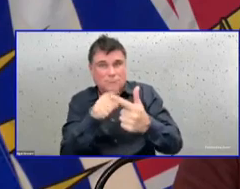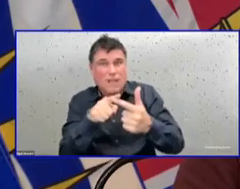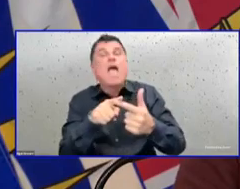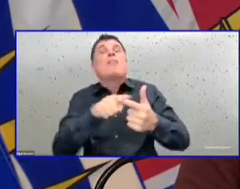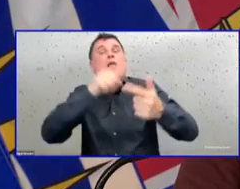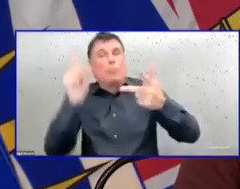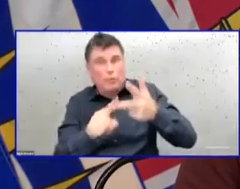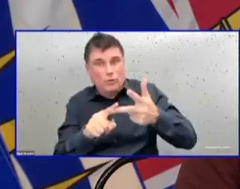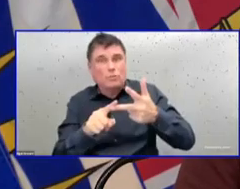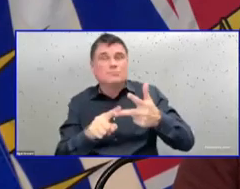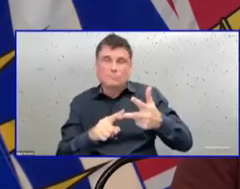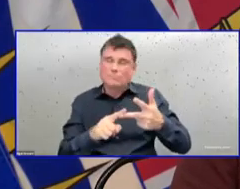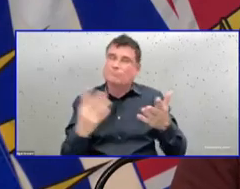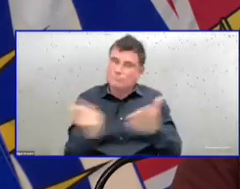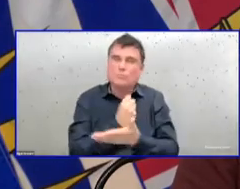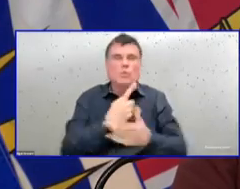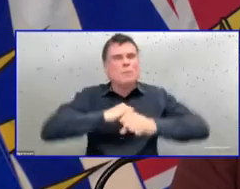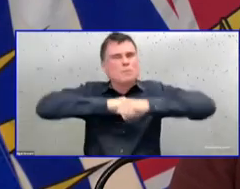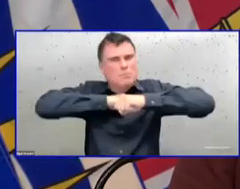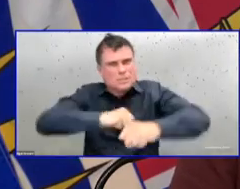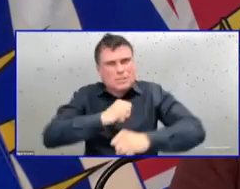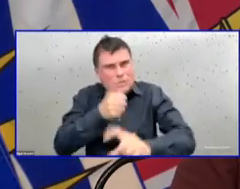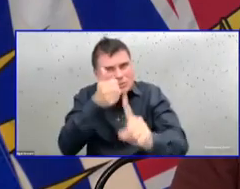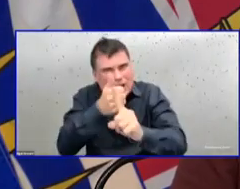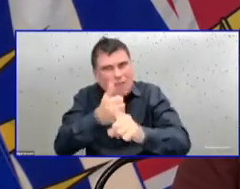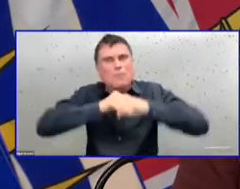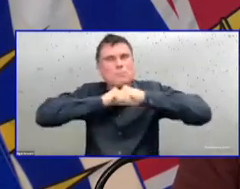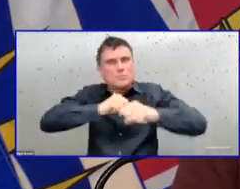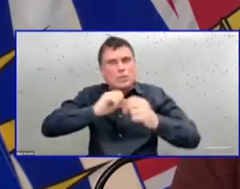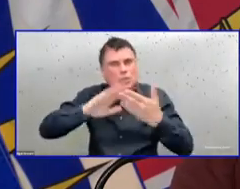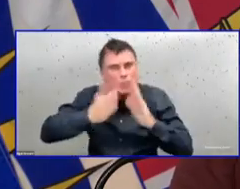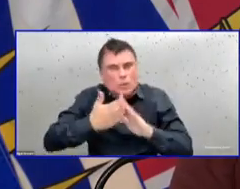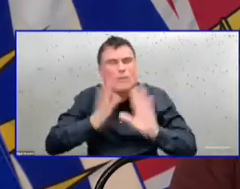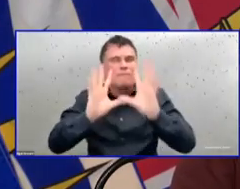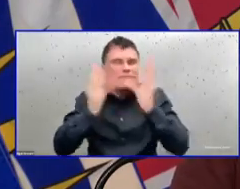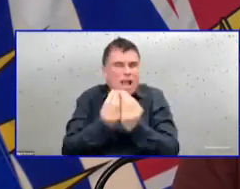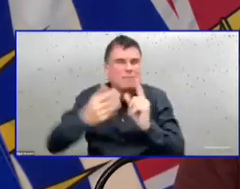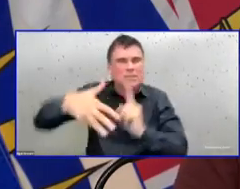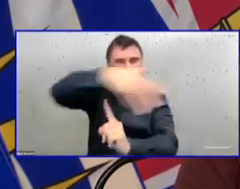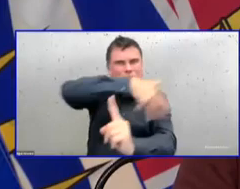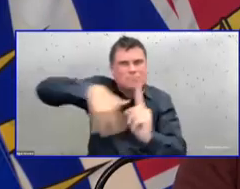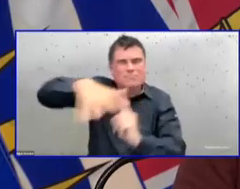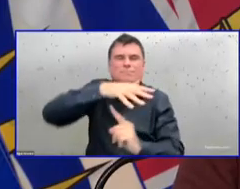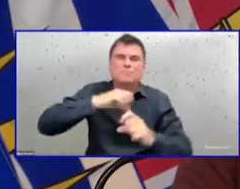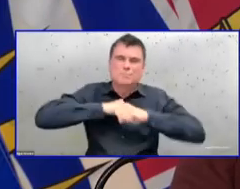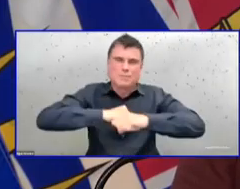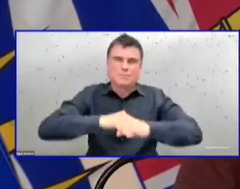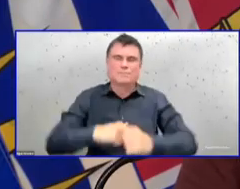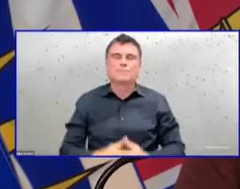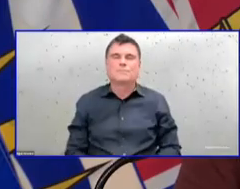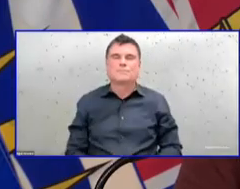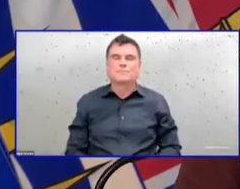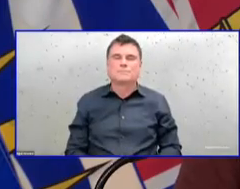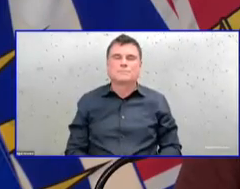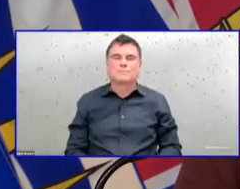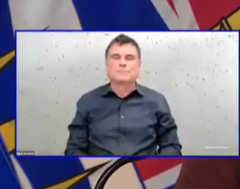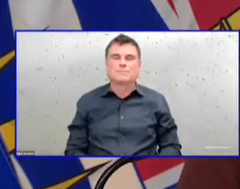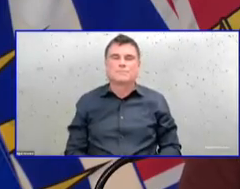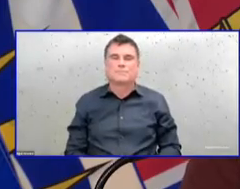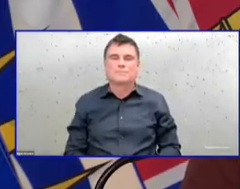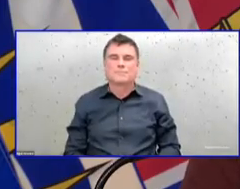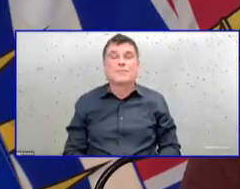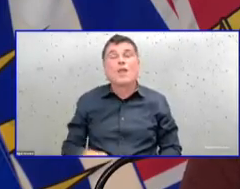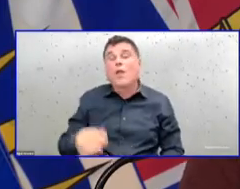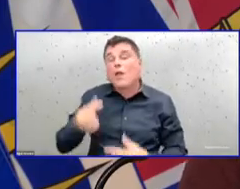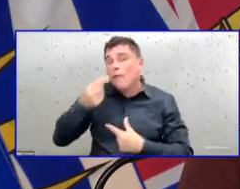Get your influenza vaccine. This will help us to weather the influenza season. And we don't know how that's going to turn